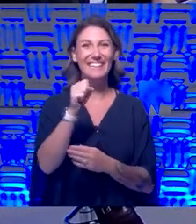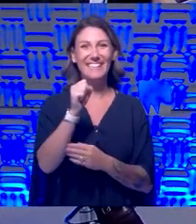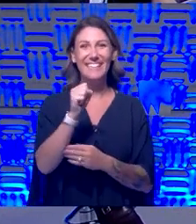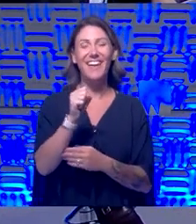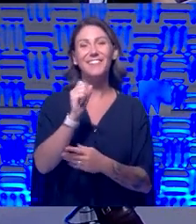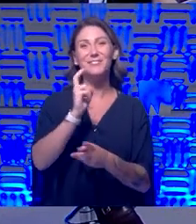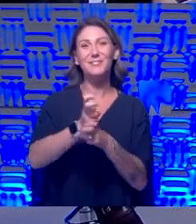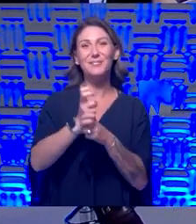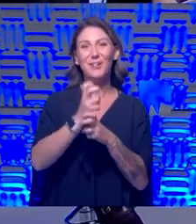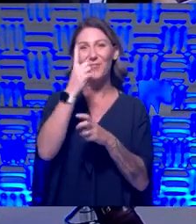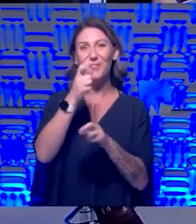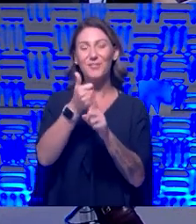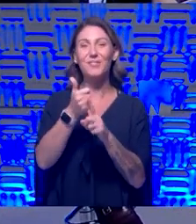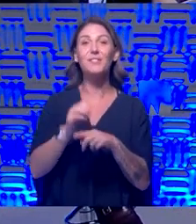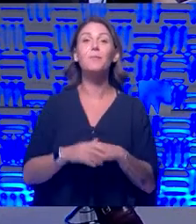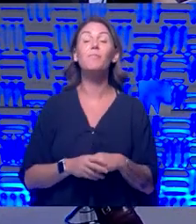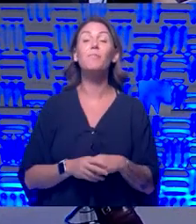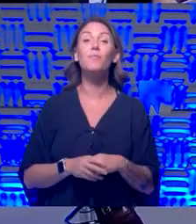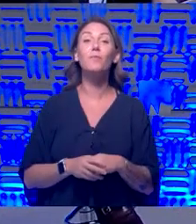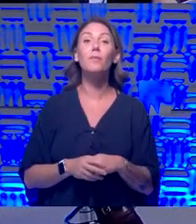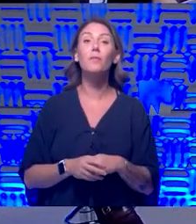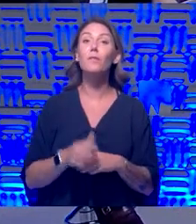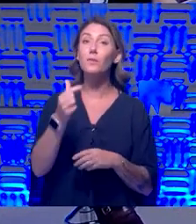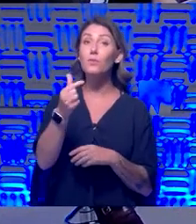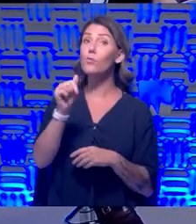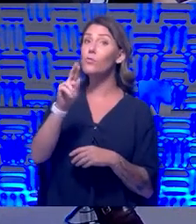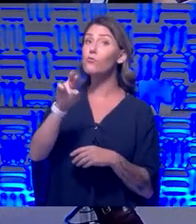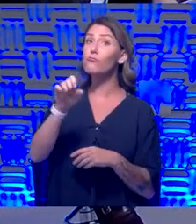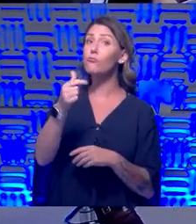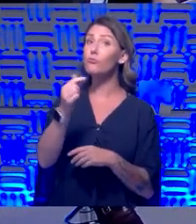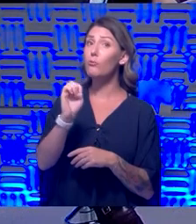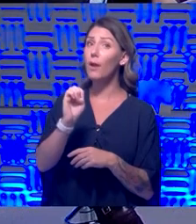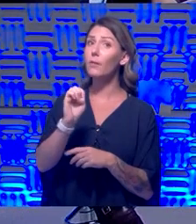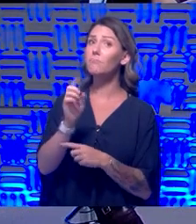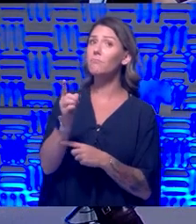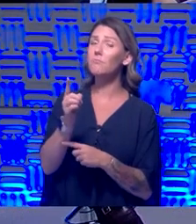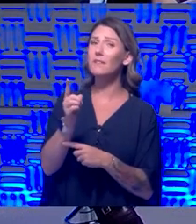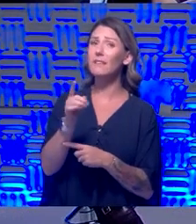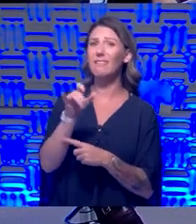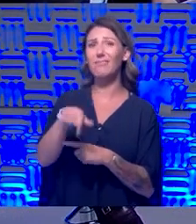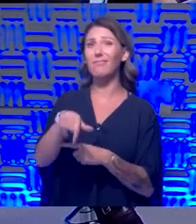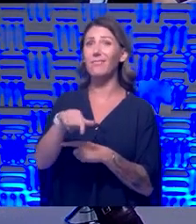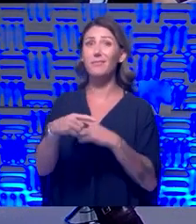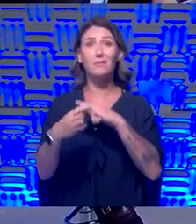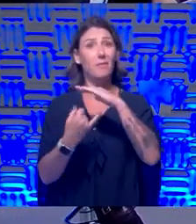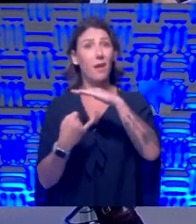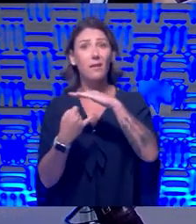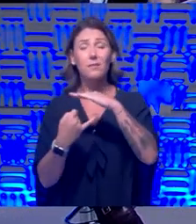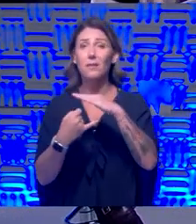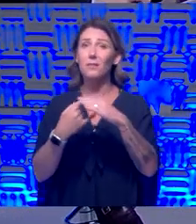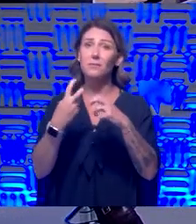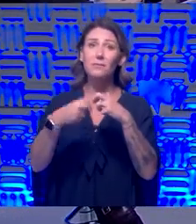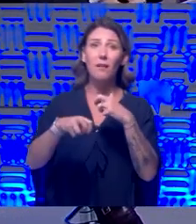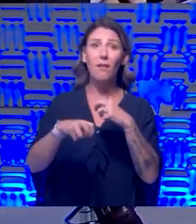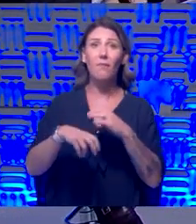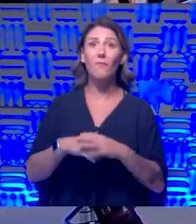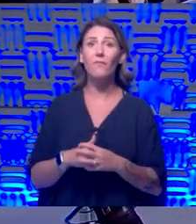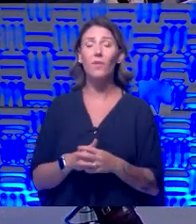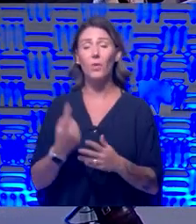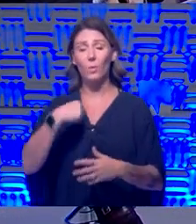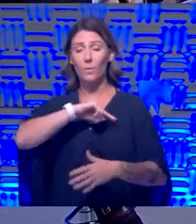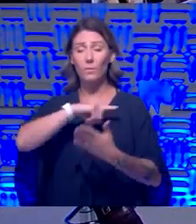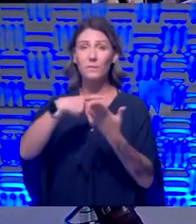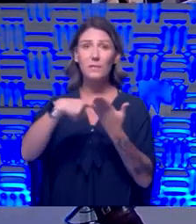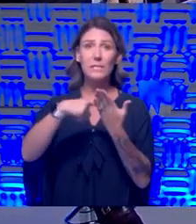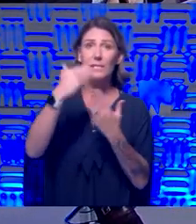for yourself. There you go. Well, Greg, it is been, this isolation is just tough and, and, and, you know, we, we, we've talked about it before